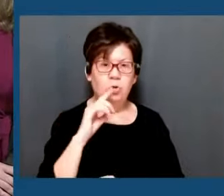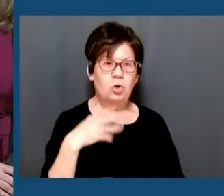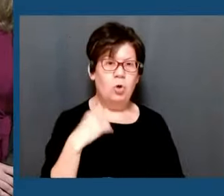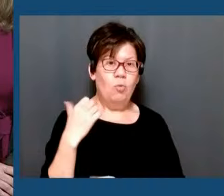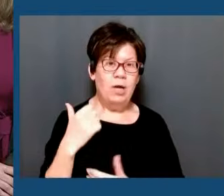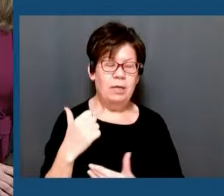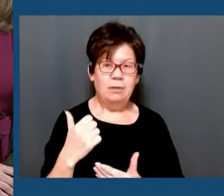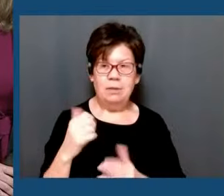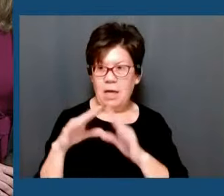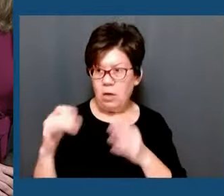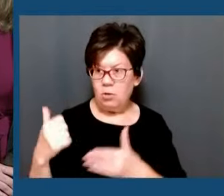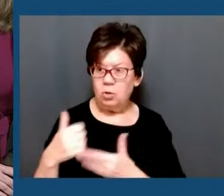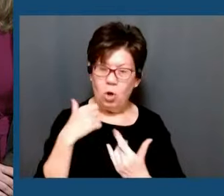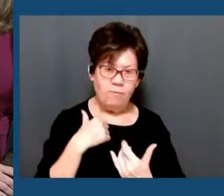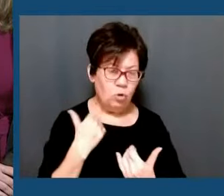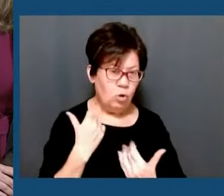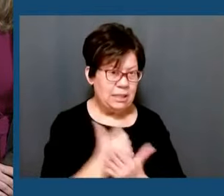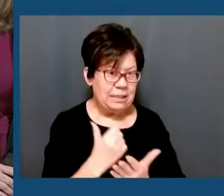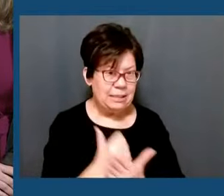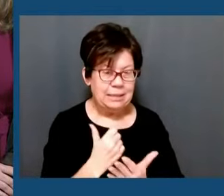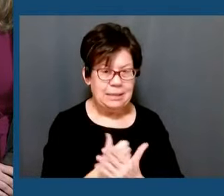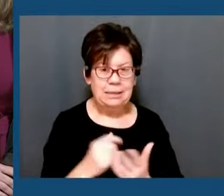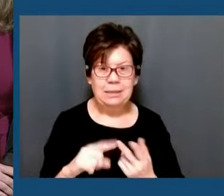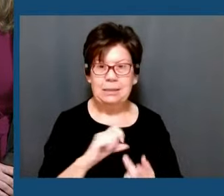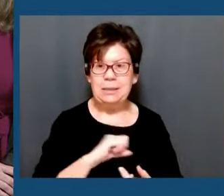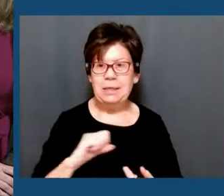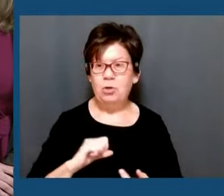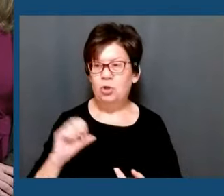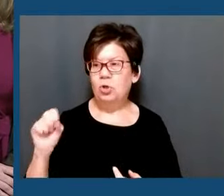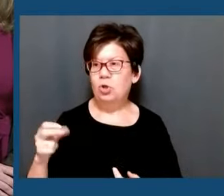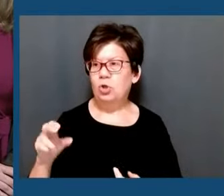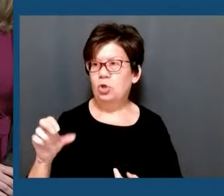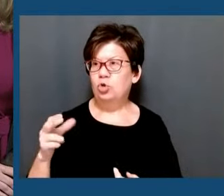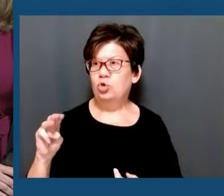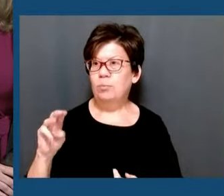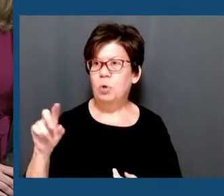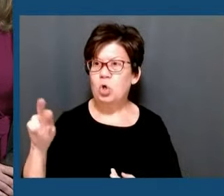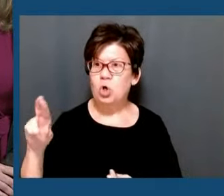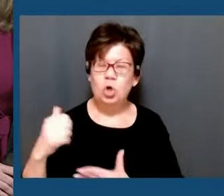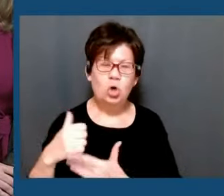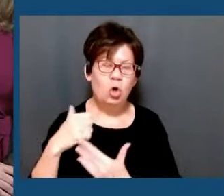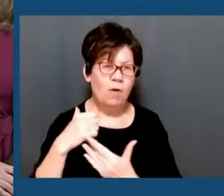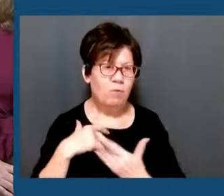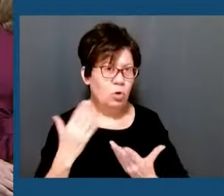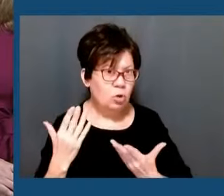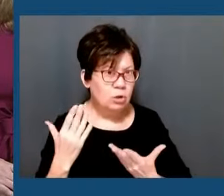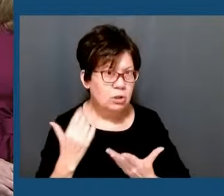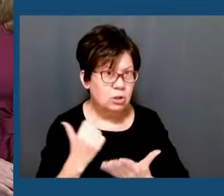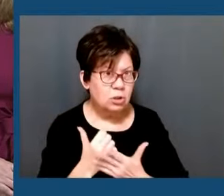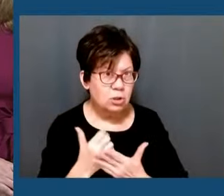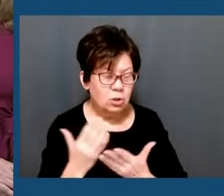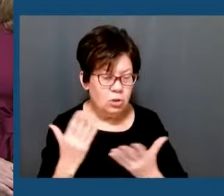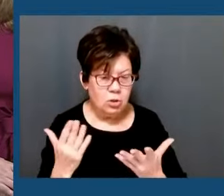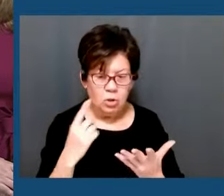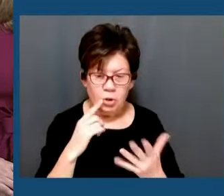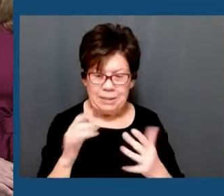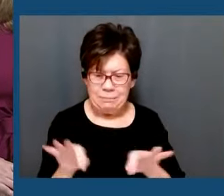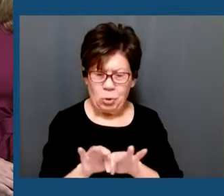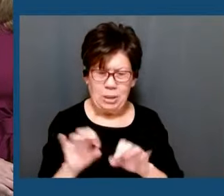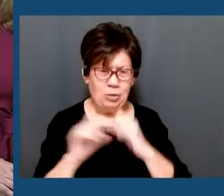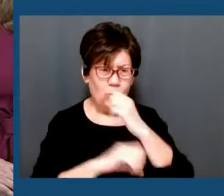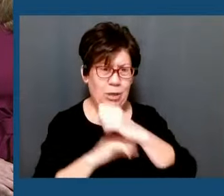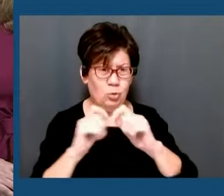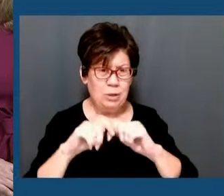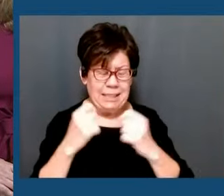Senator Schumer reached out, offered any assistance. So right now it's most important that we have our structural teams out there, our engineering